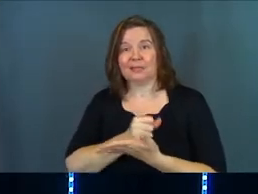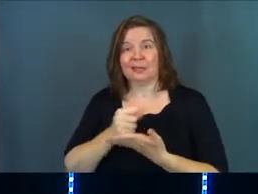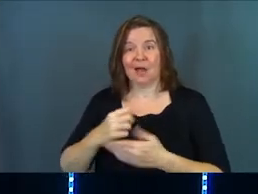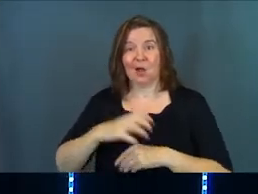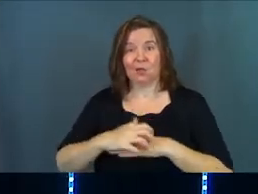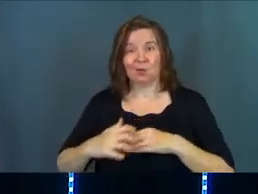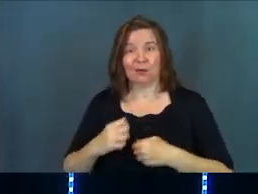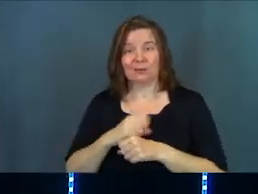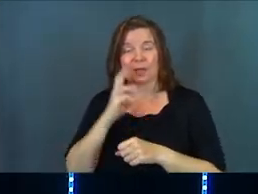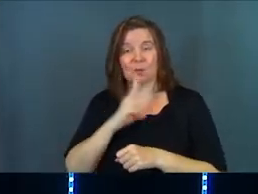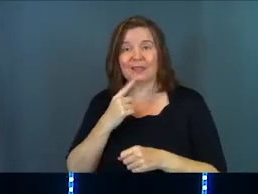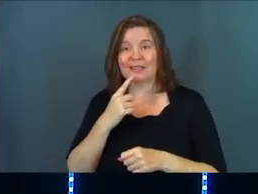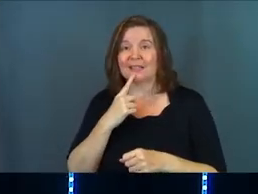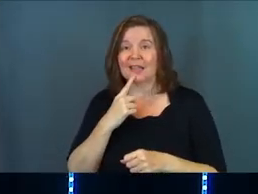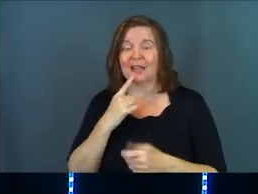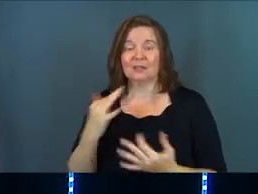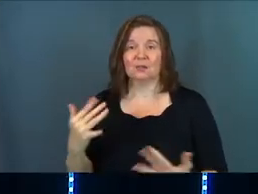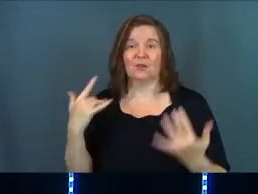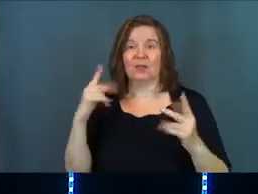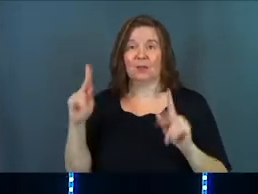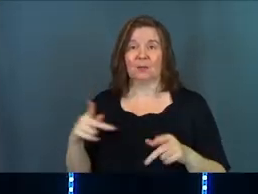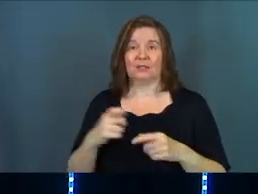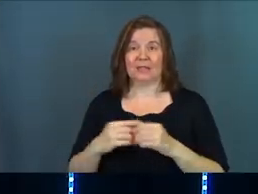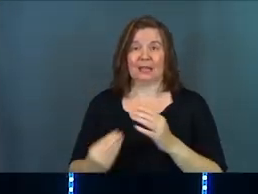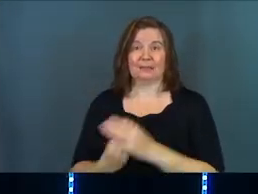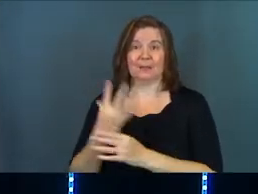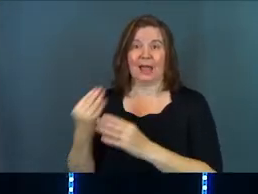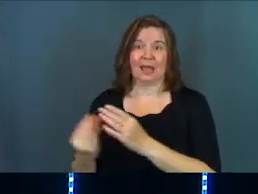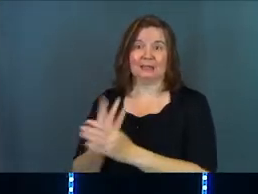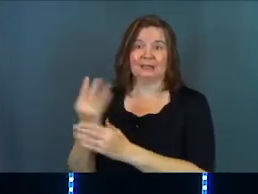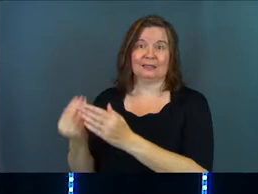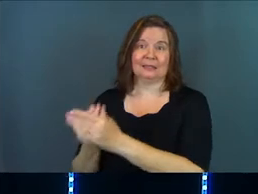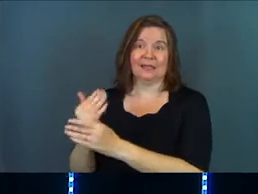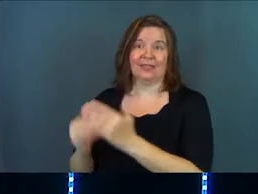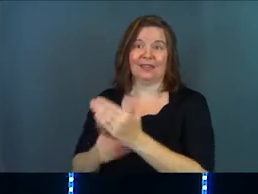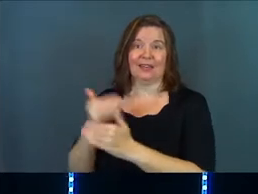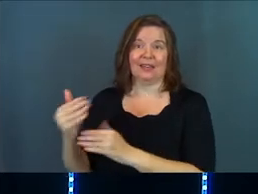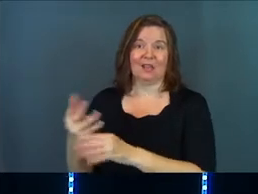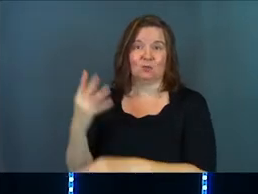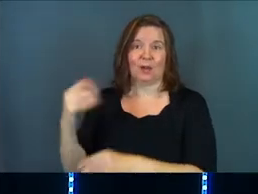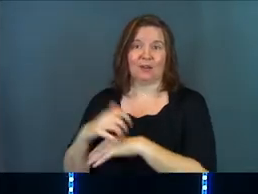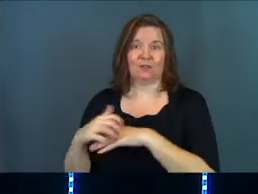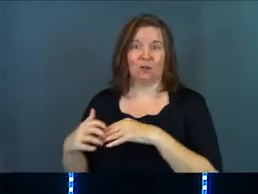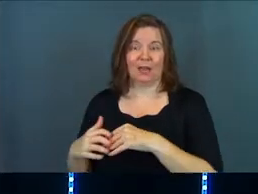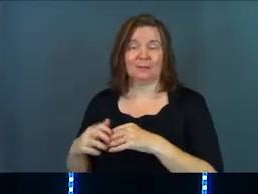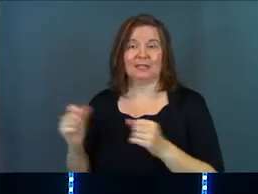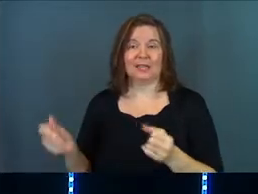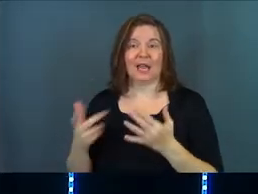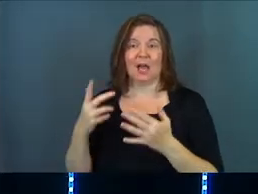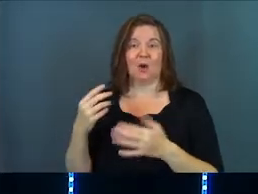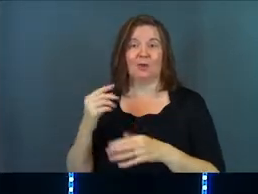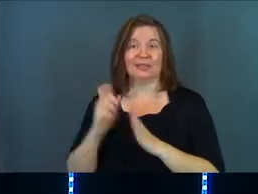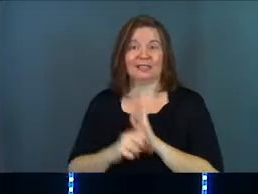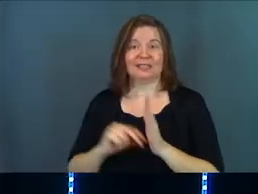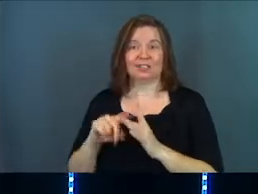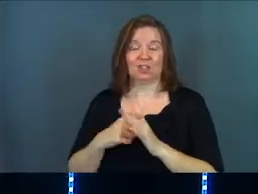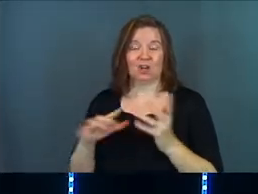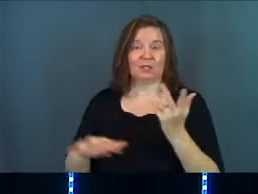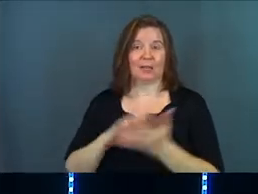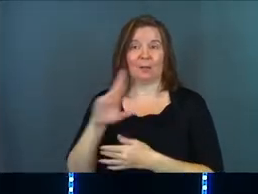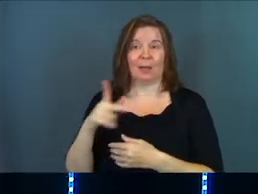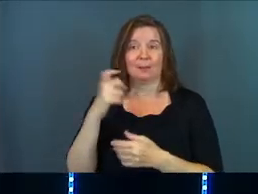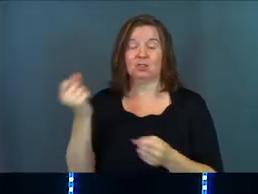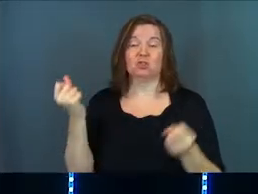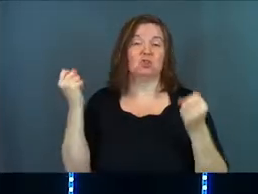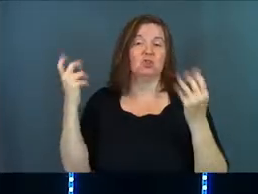wine, they say he's overrun by the person that's planting the next round of grapes. How the seasons start to get mixed